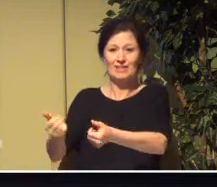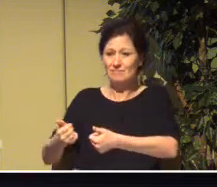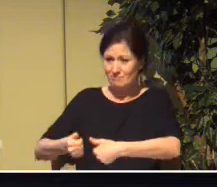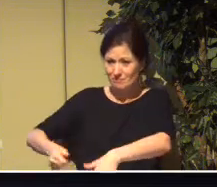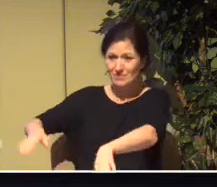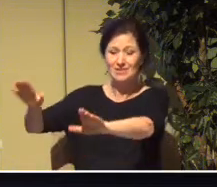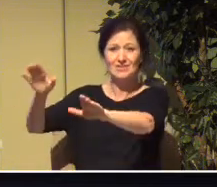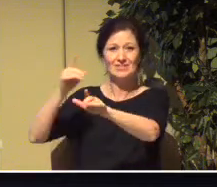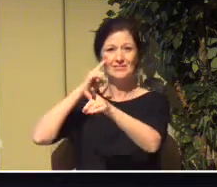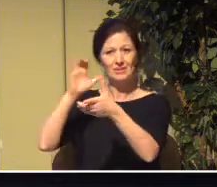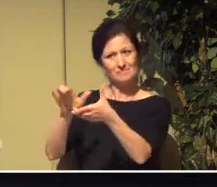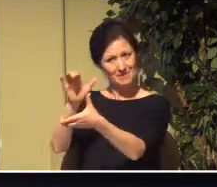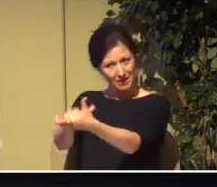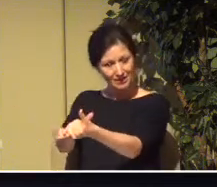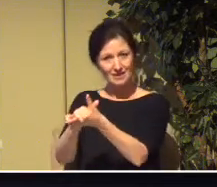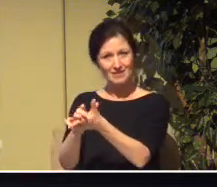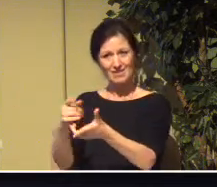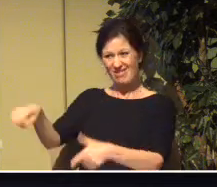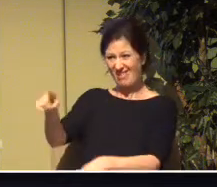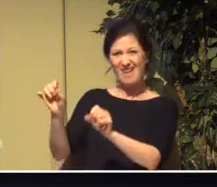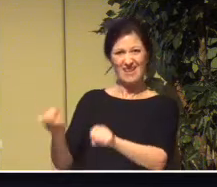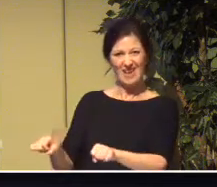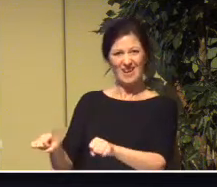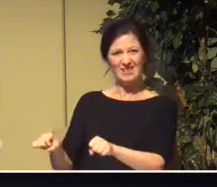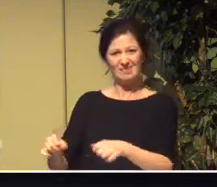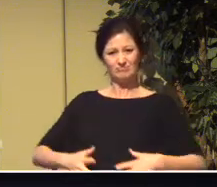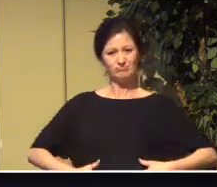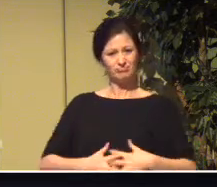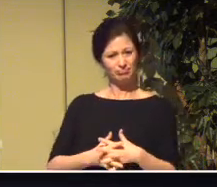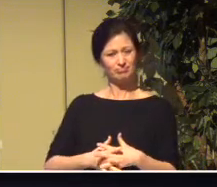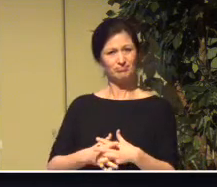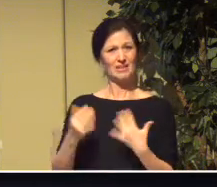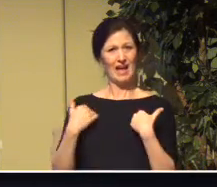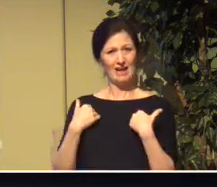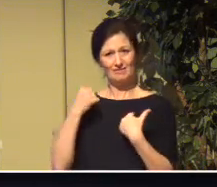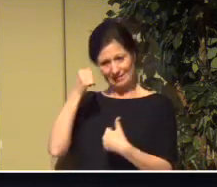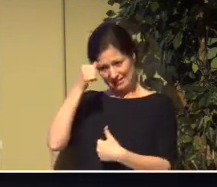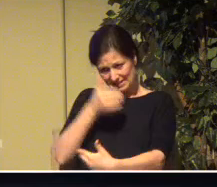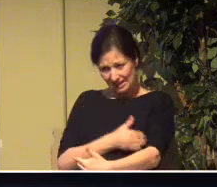may have sons and daughters. Increase in numbers, do not decrease.